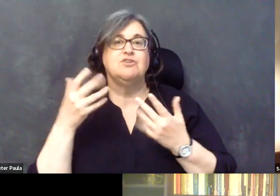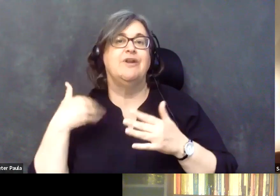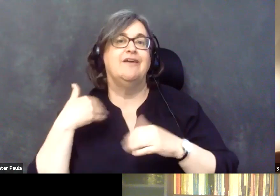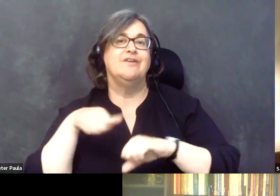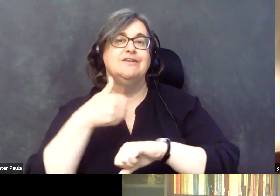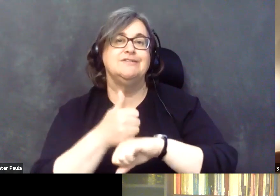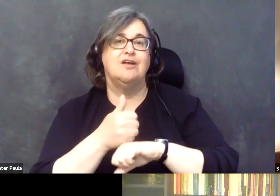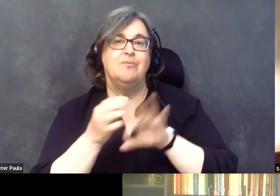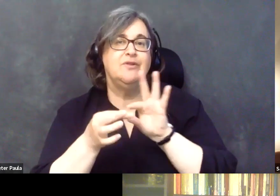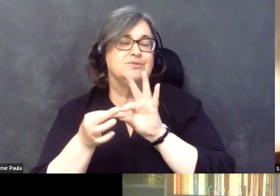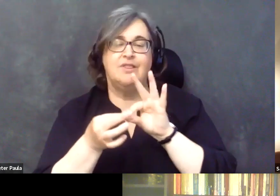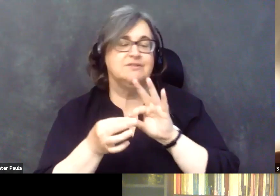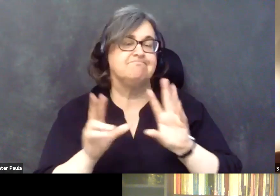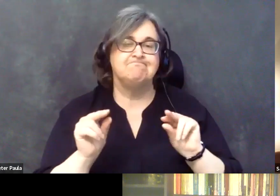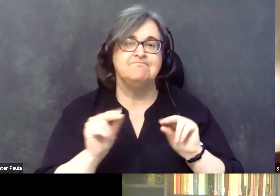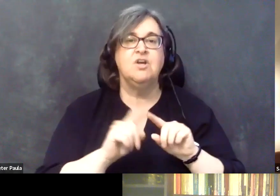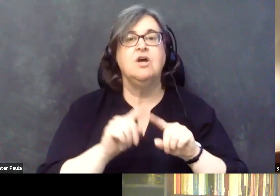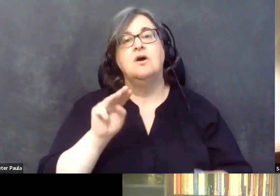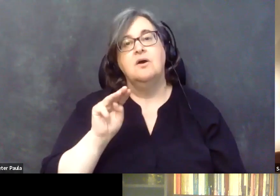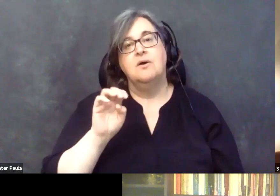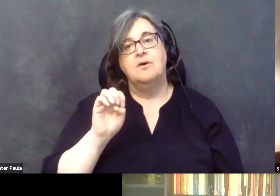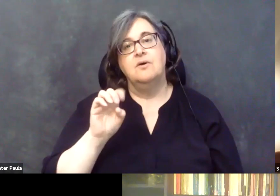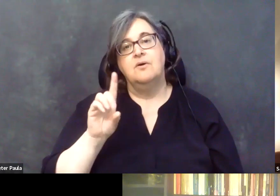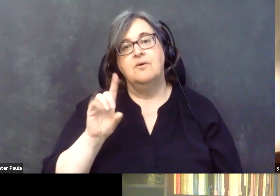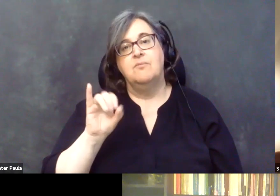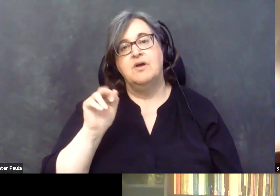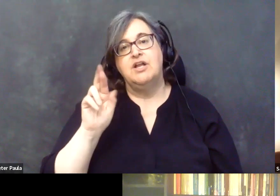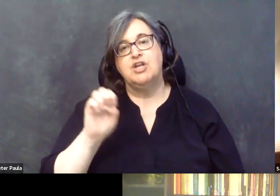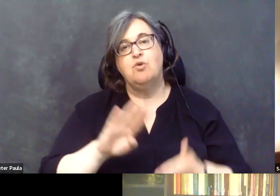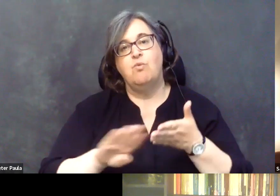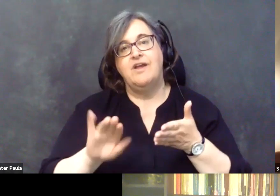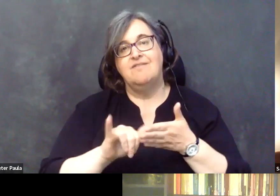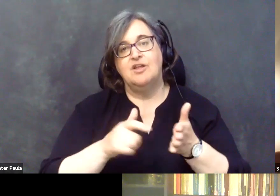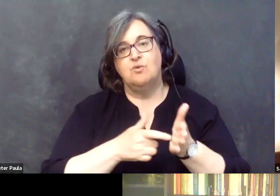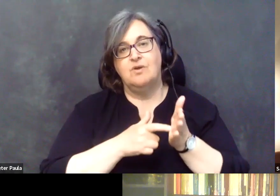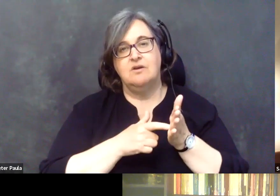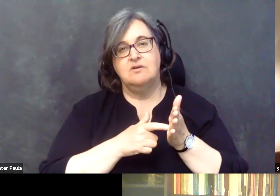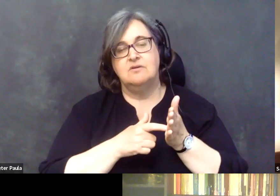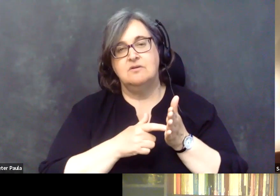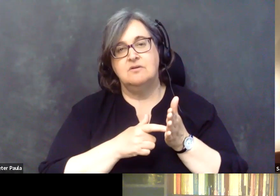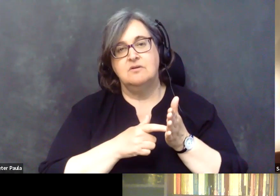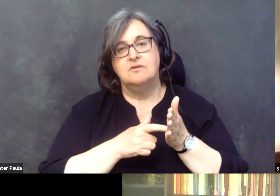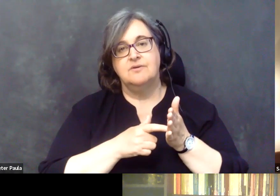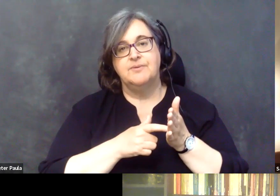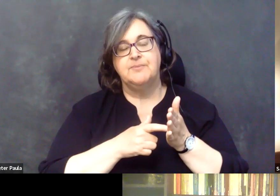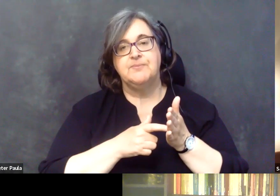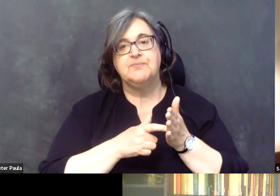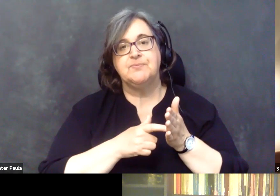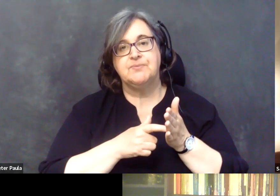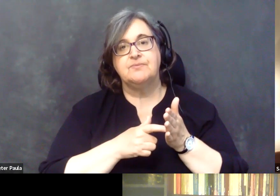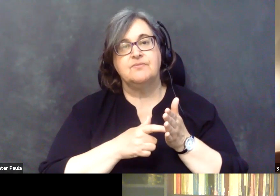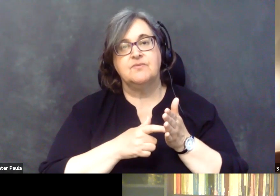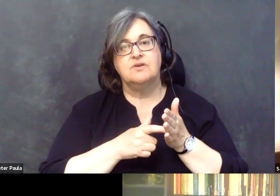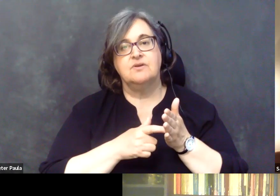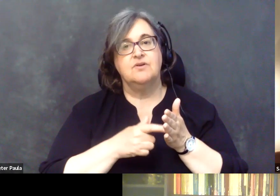to begin with, but Medicare kind of wave that requirement, not in exact words, but they're saying that they would